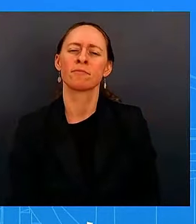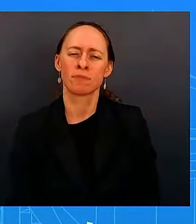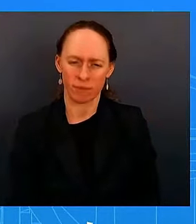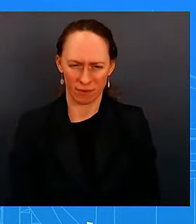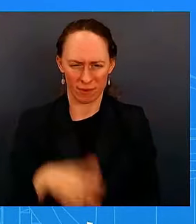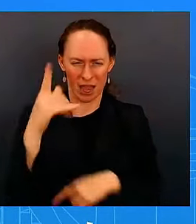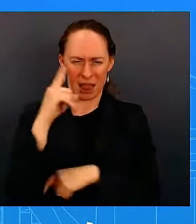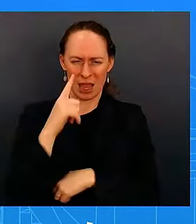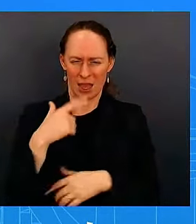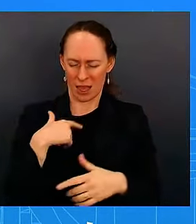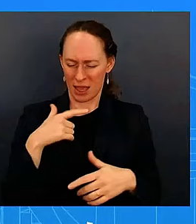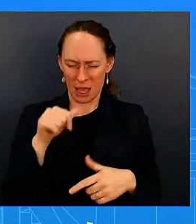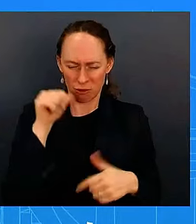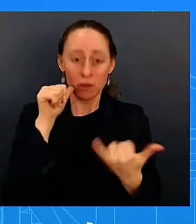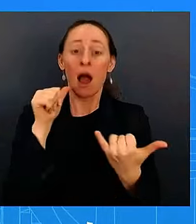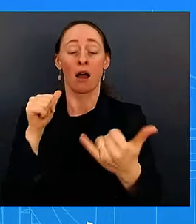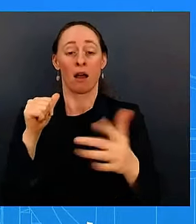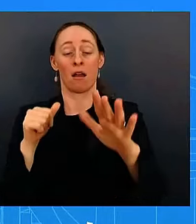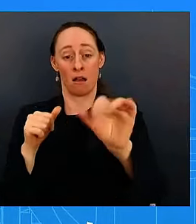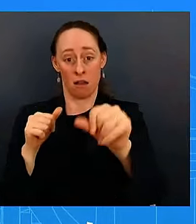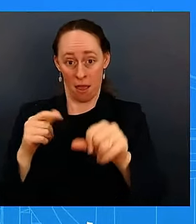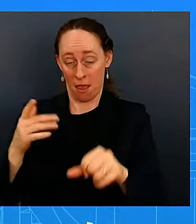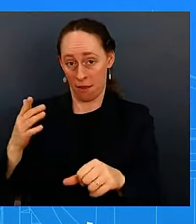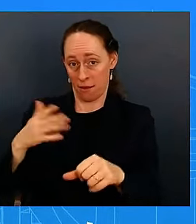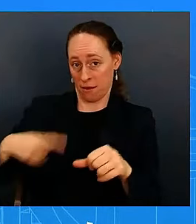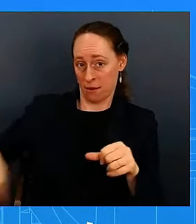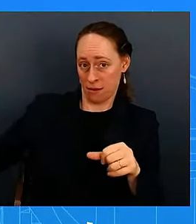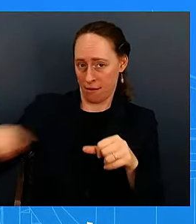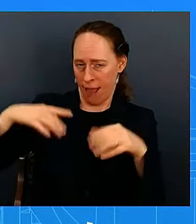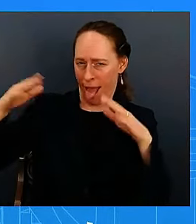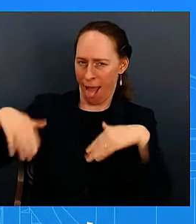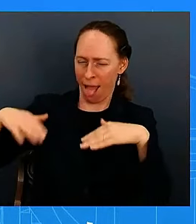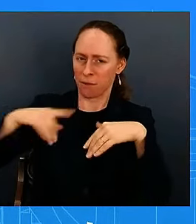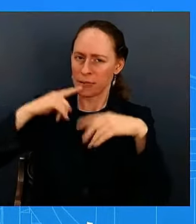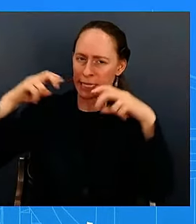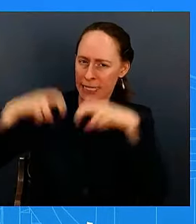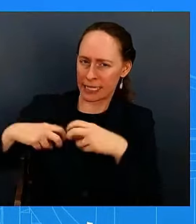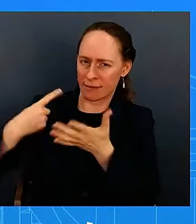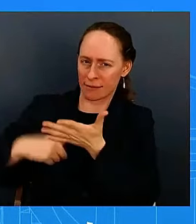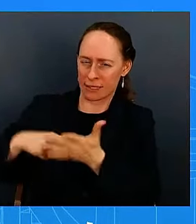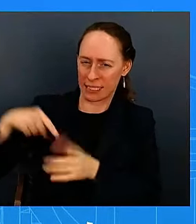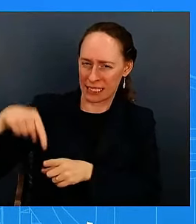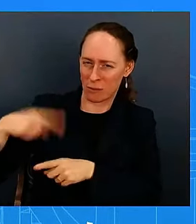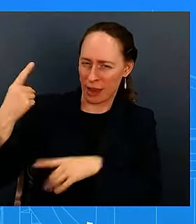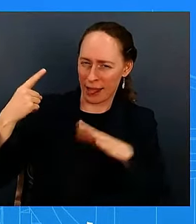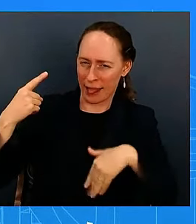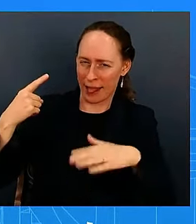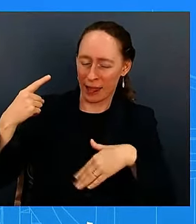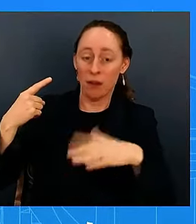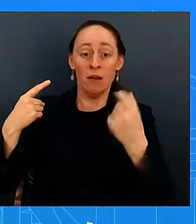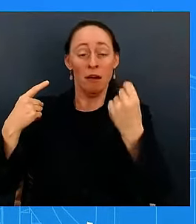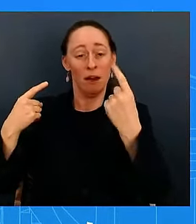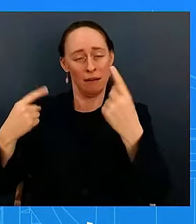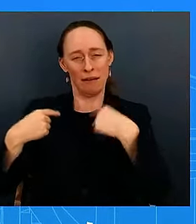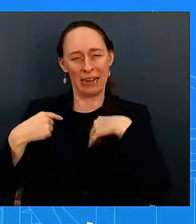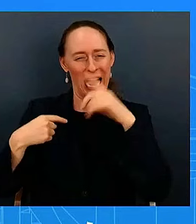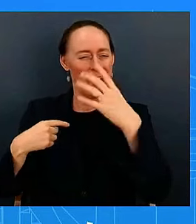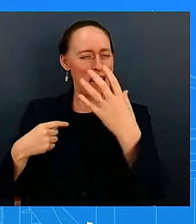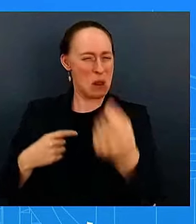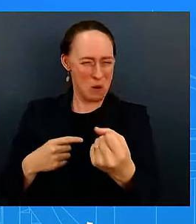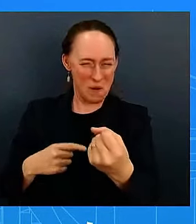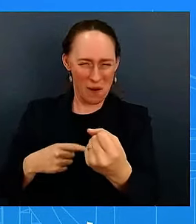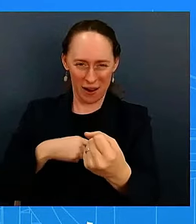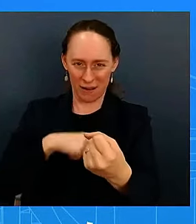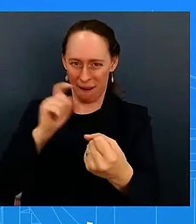and i would uh wait before that i let me i will say the following um i think you have to be careful with things that um people throw out there without